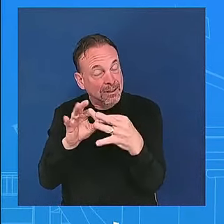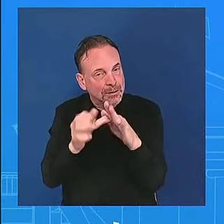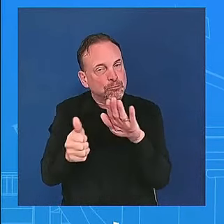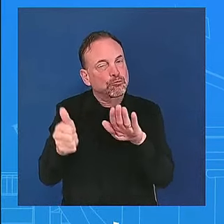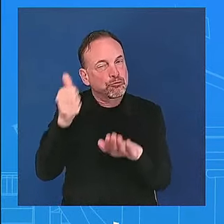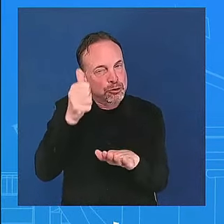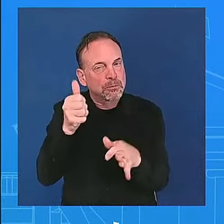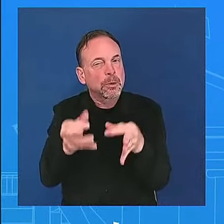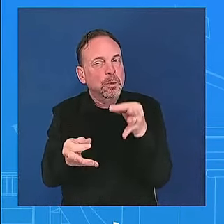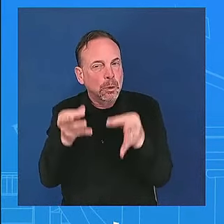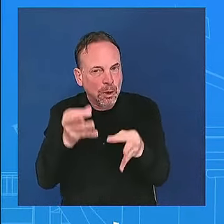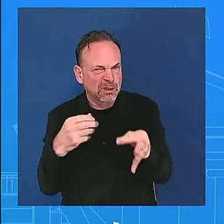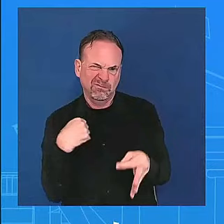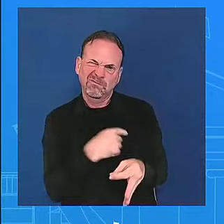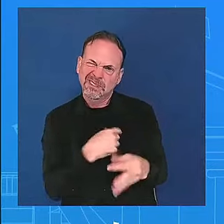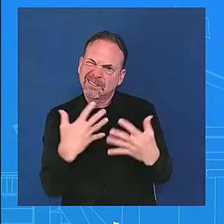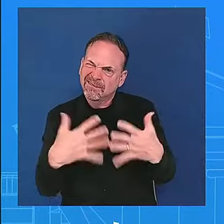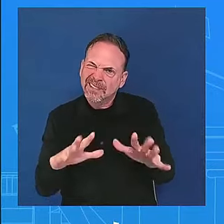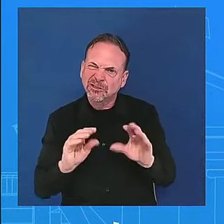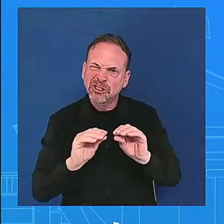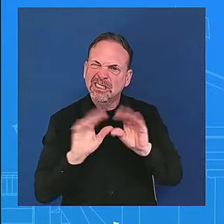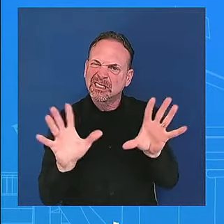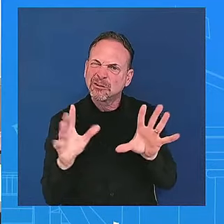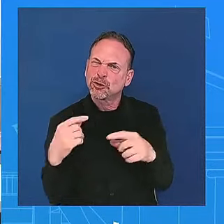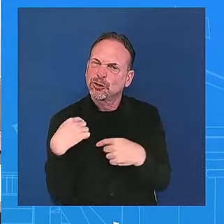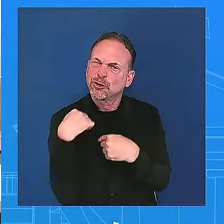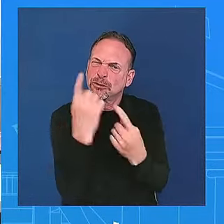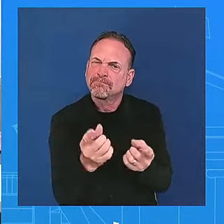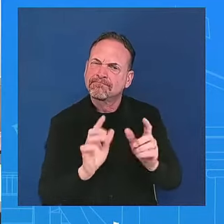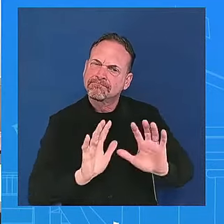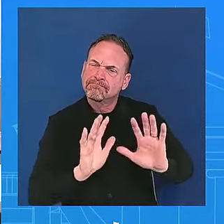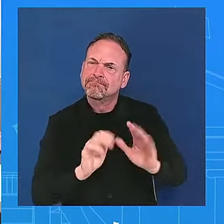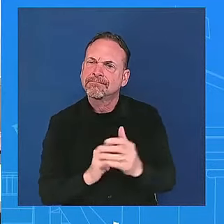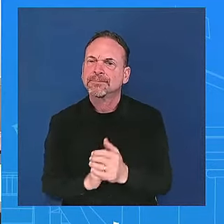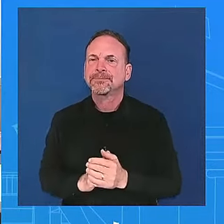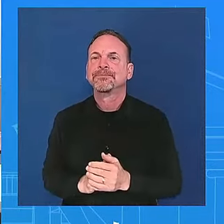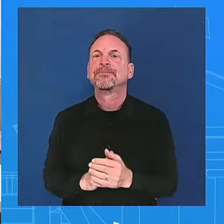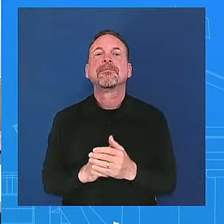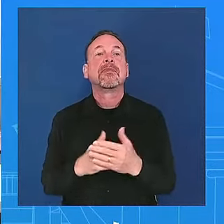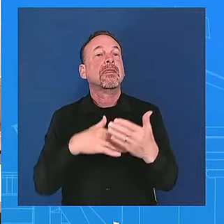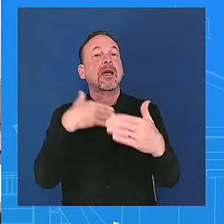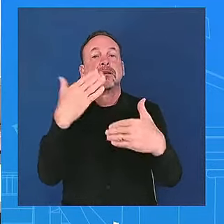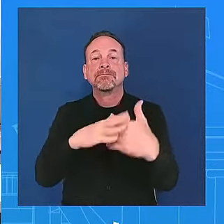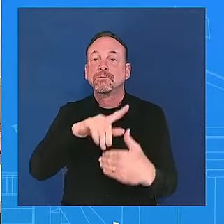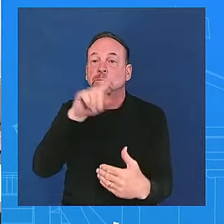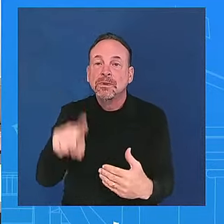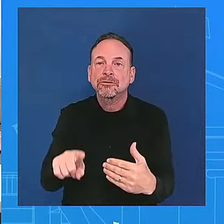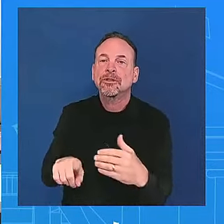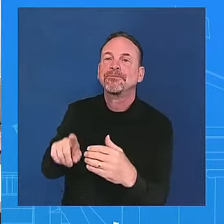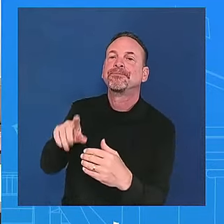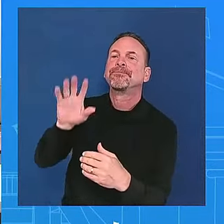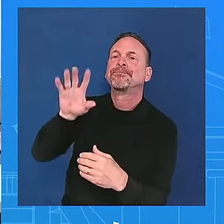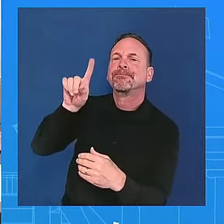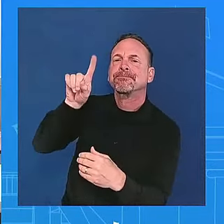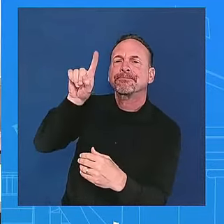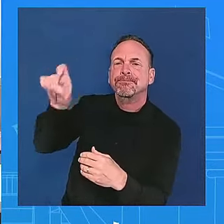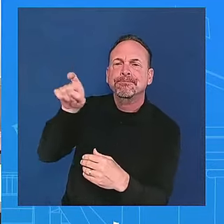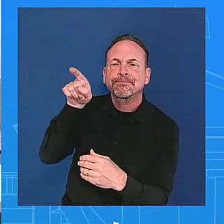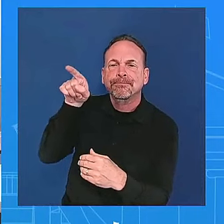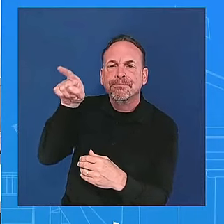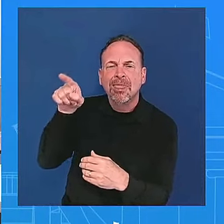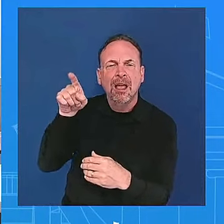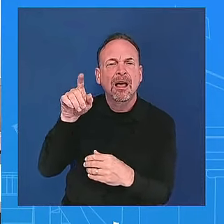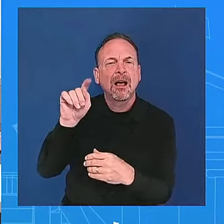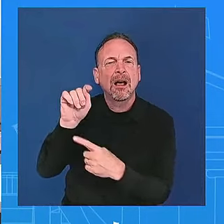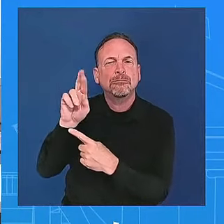former president trump did an interview where he said that maybe being called a threat to democracy was a cause